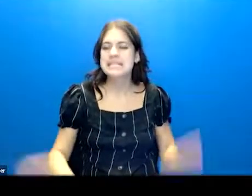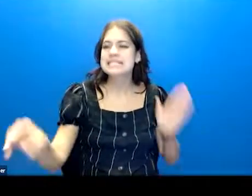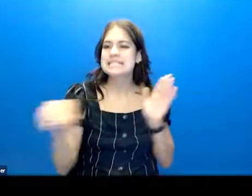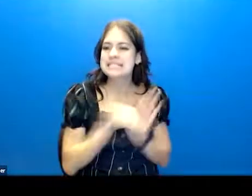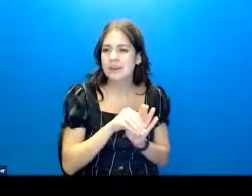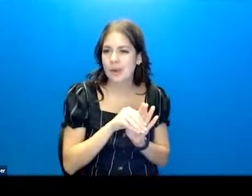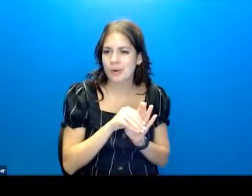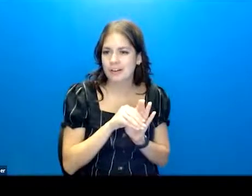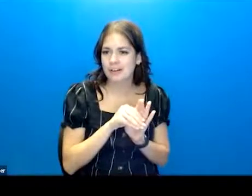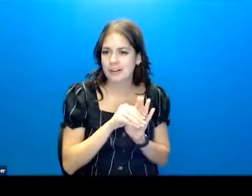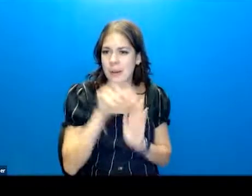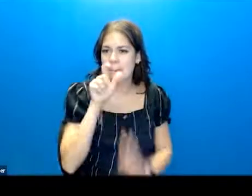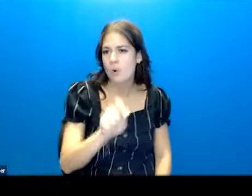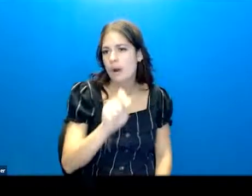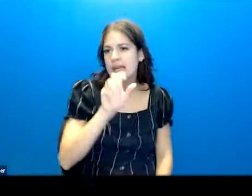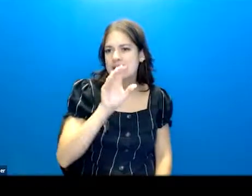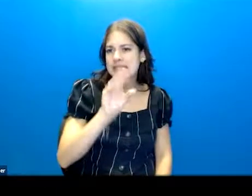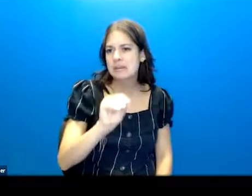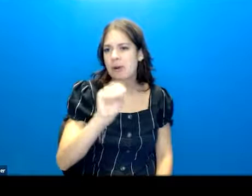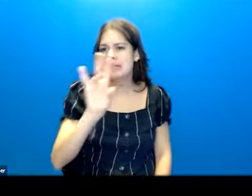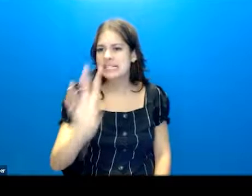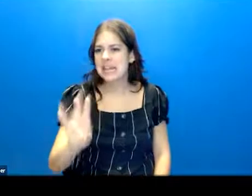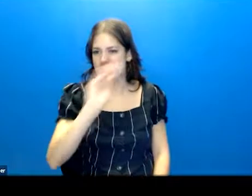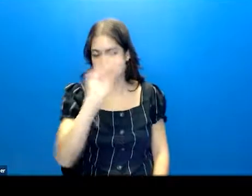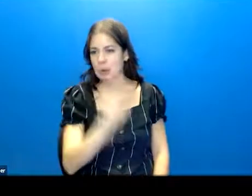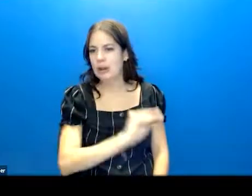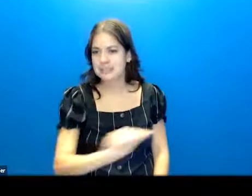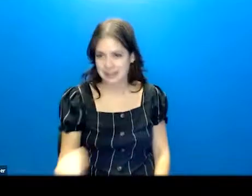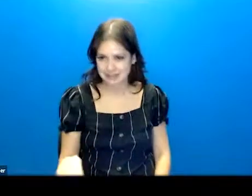.07%.